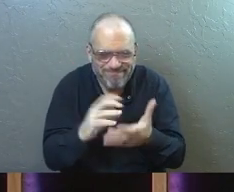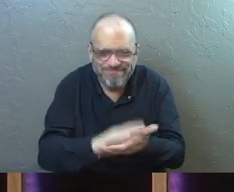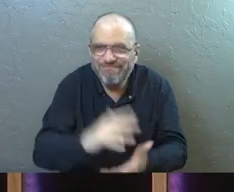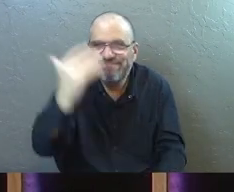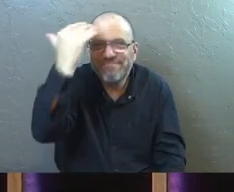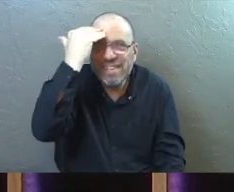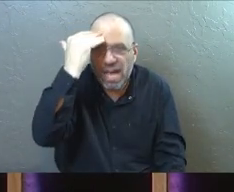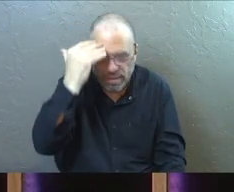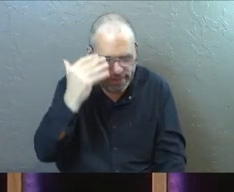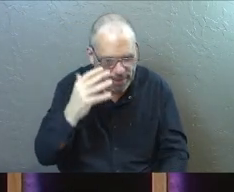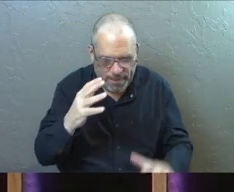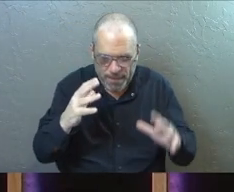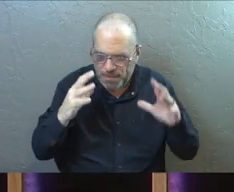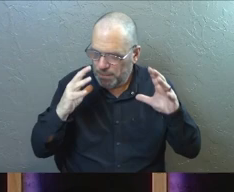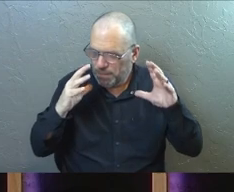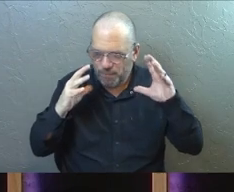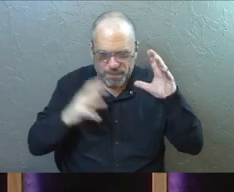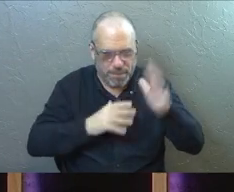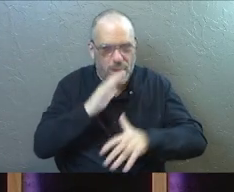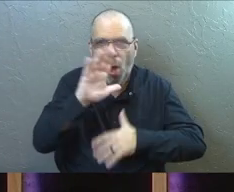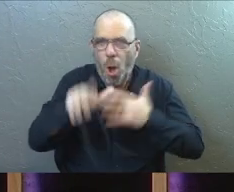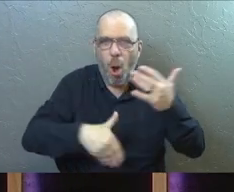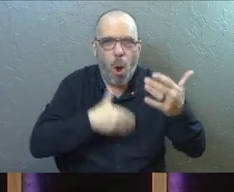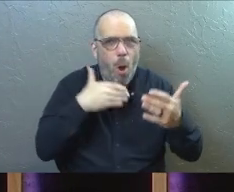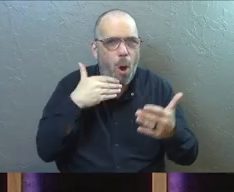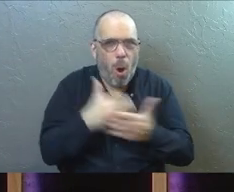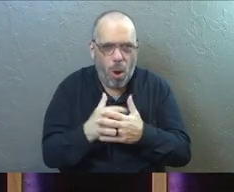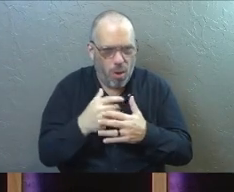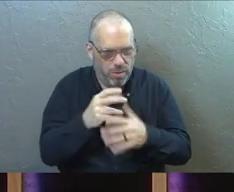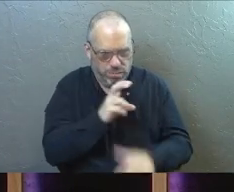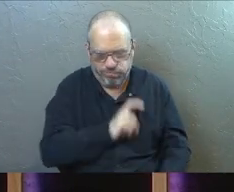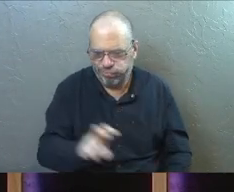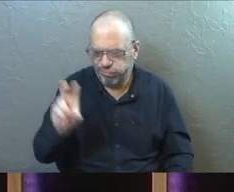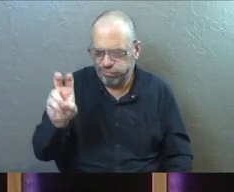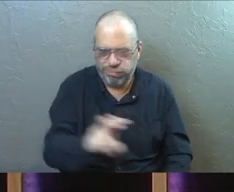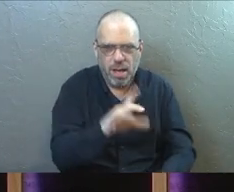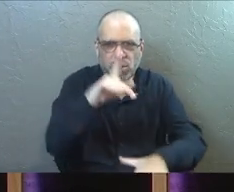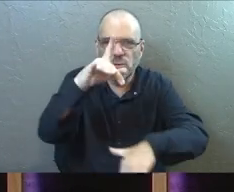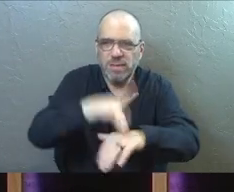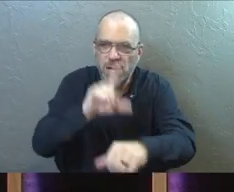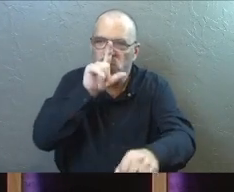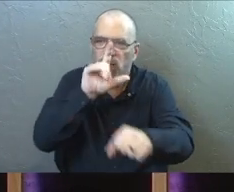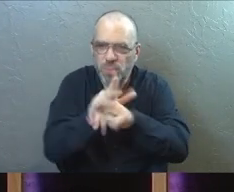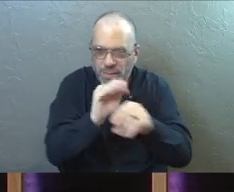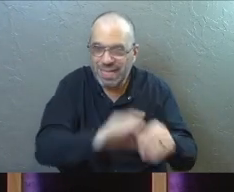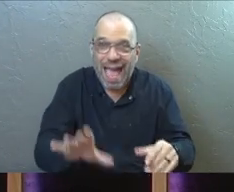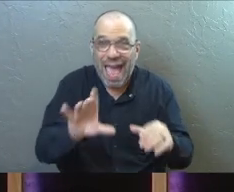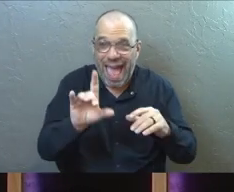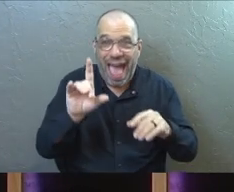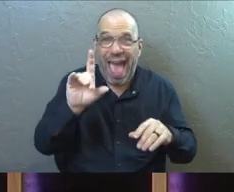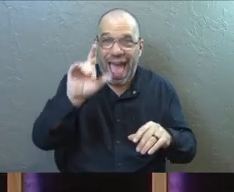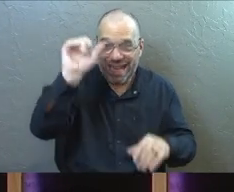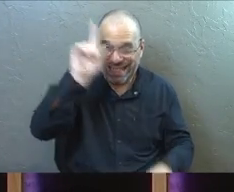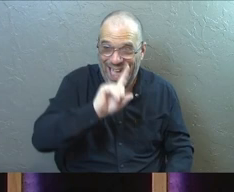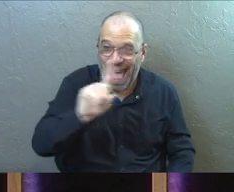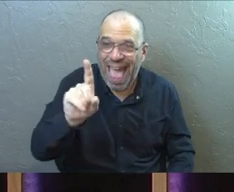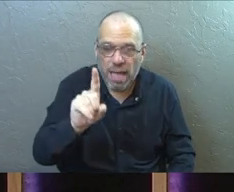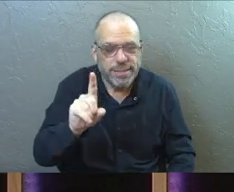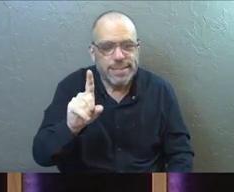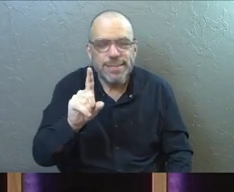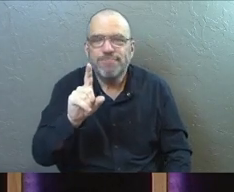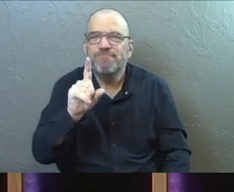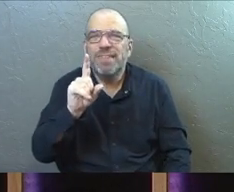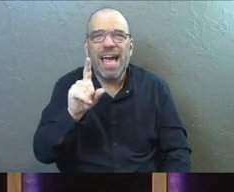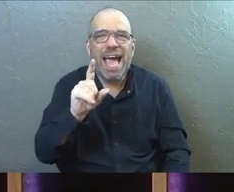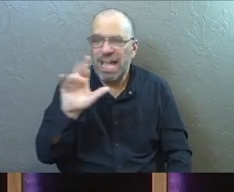But it's like this whole, like all the wandering in the wilderness to get to the promised land and right there. And God says, instead